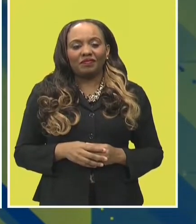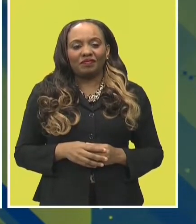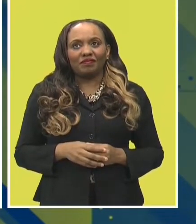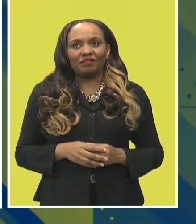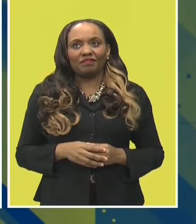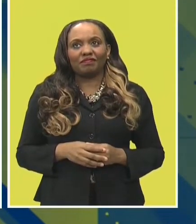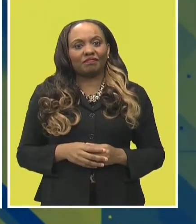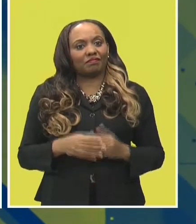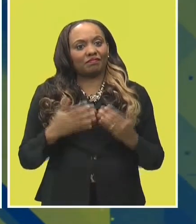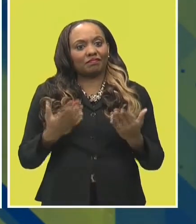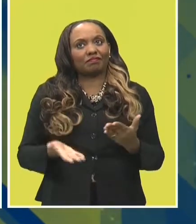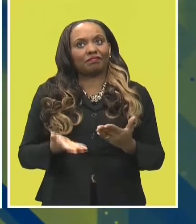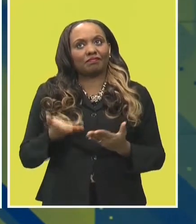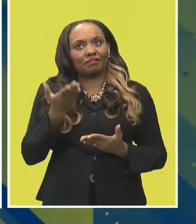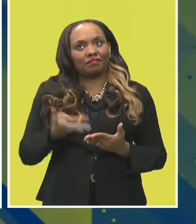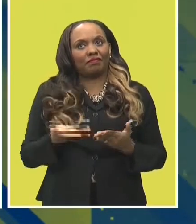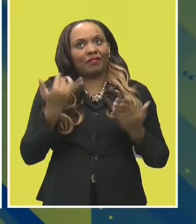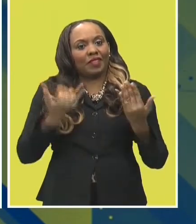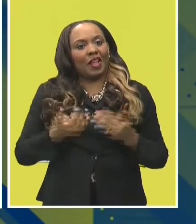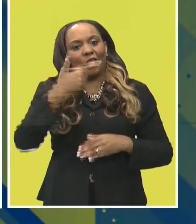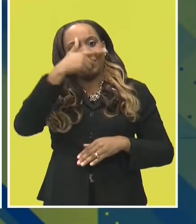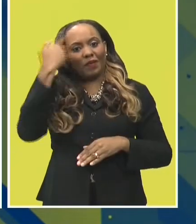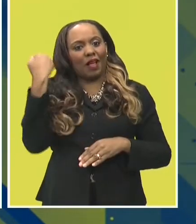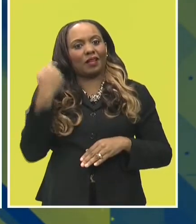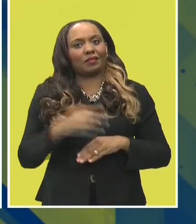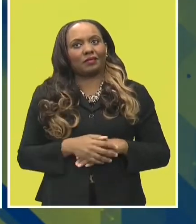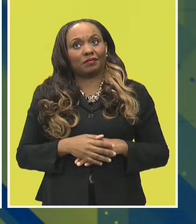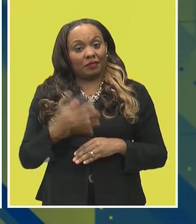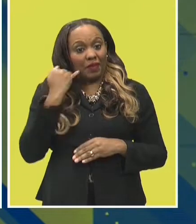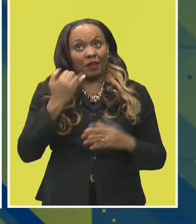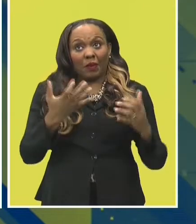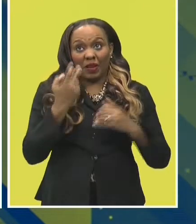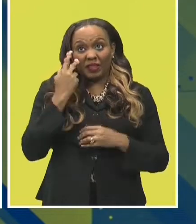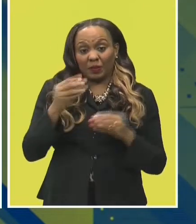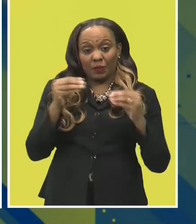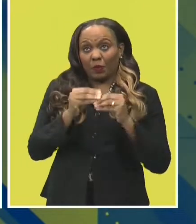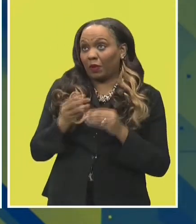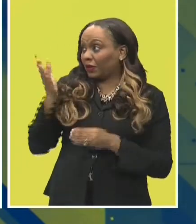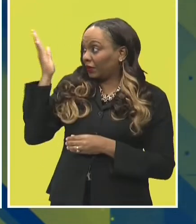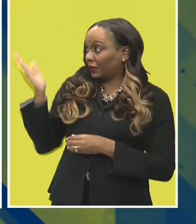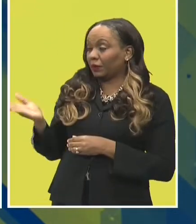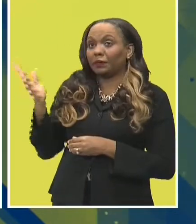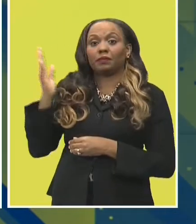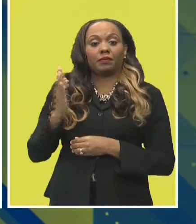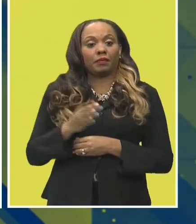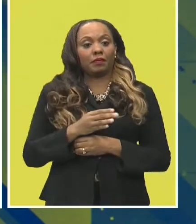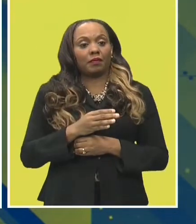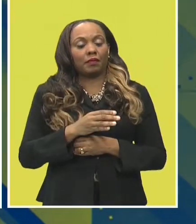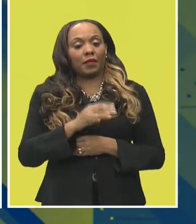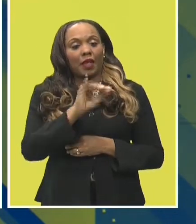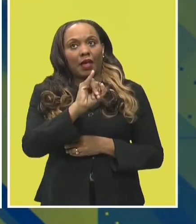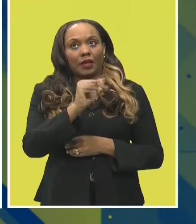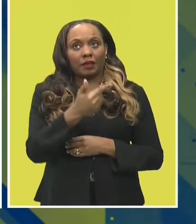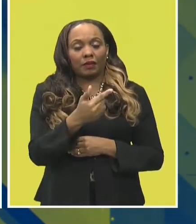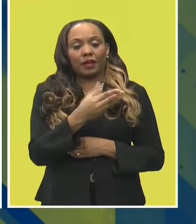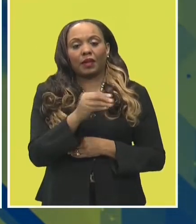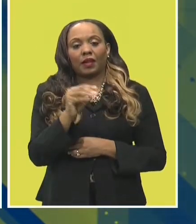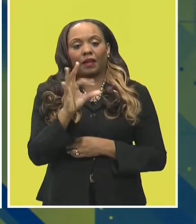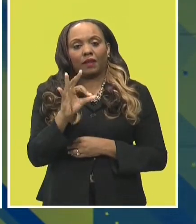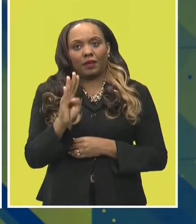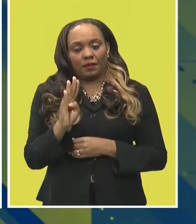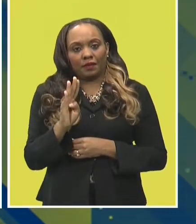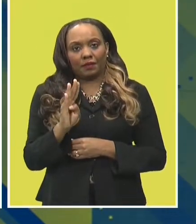And there you have it, now you have a black pair. If you want to see more from Azor Studios, you can check them out on both Instagram and